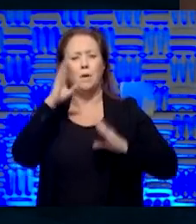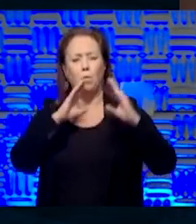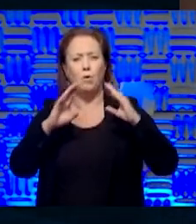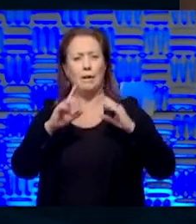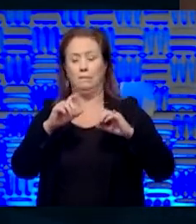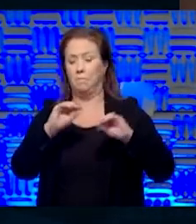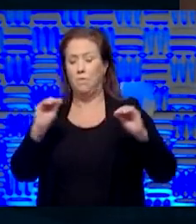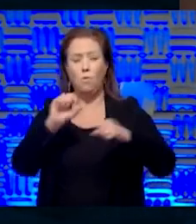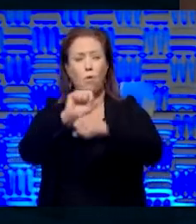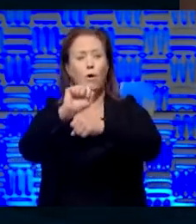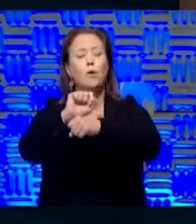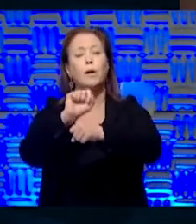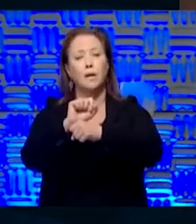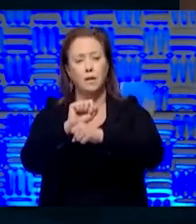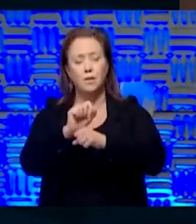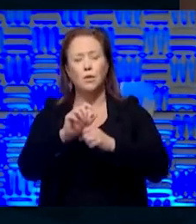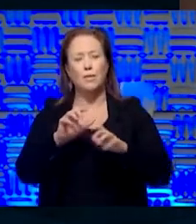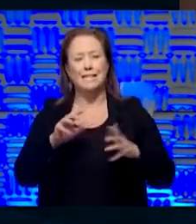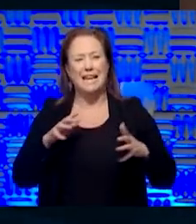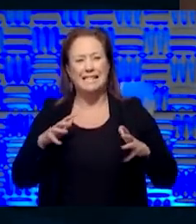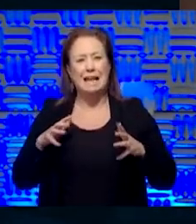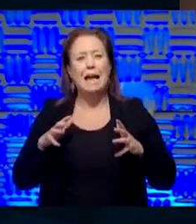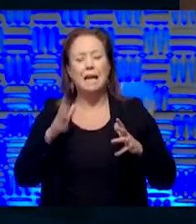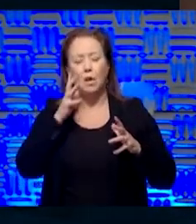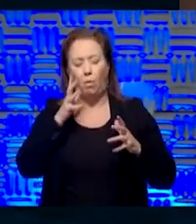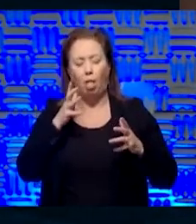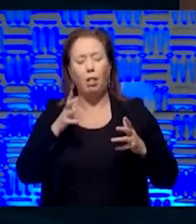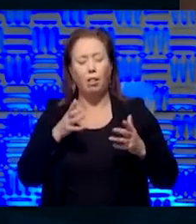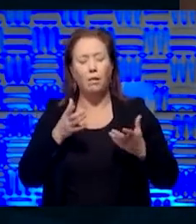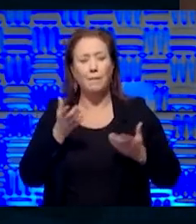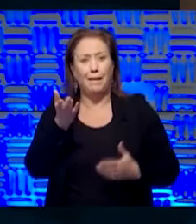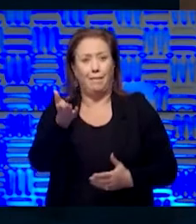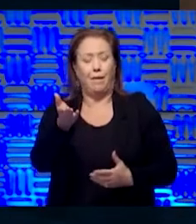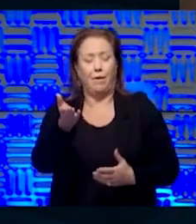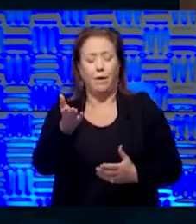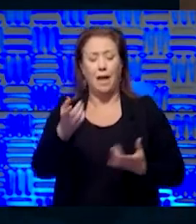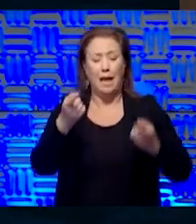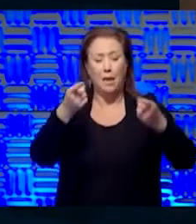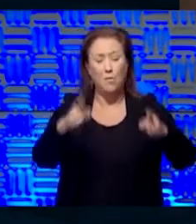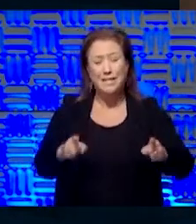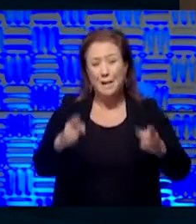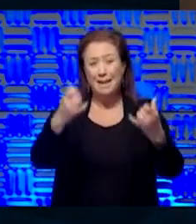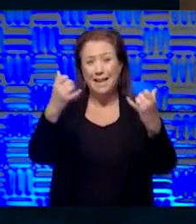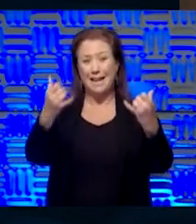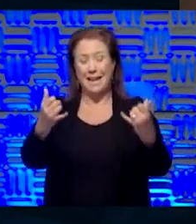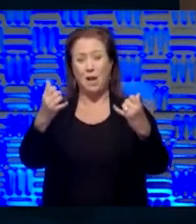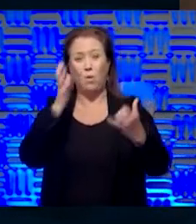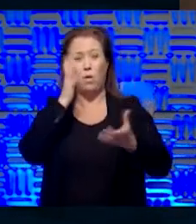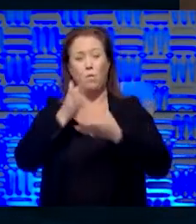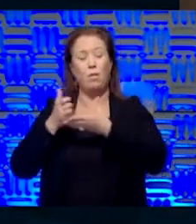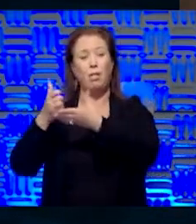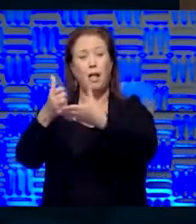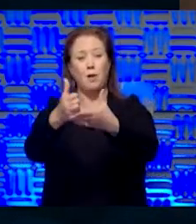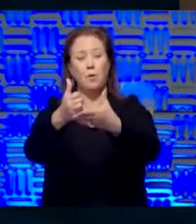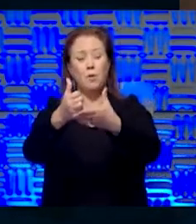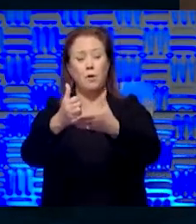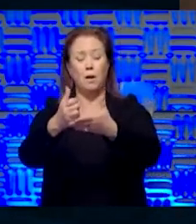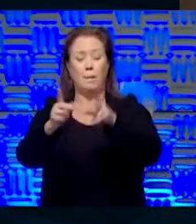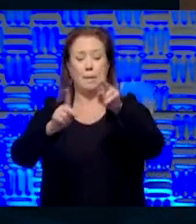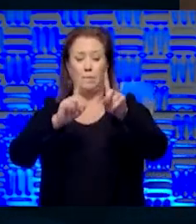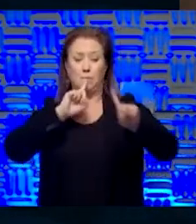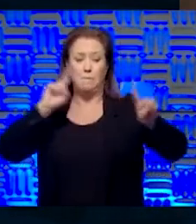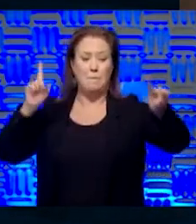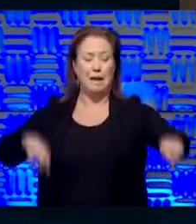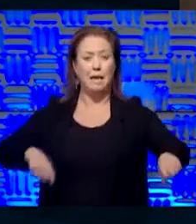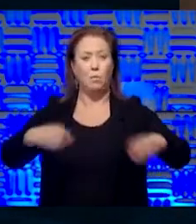to experience this anxiety. And I think what's, what is taking place now that will be helpful to people who are demanding that, uh,